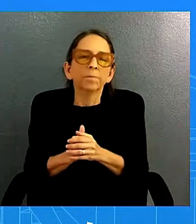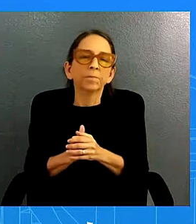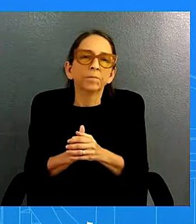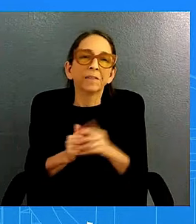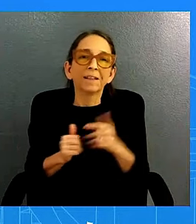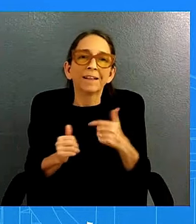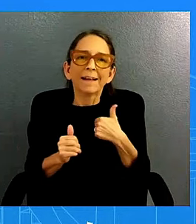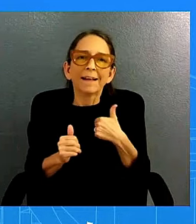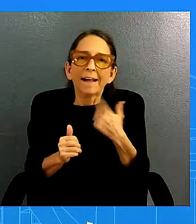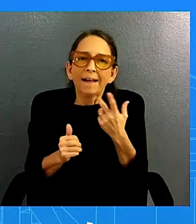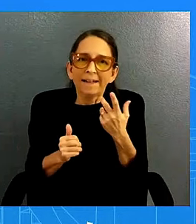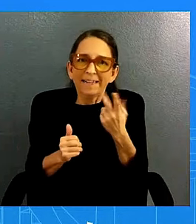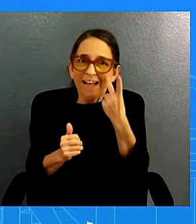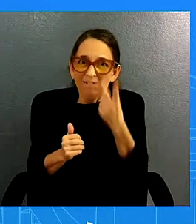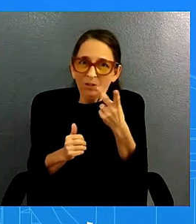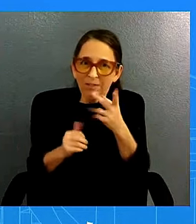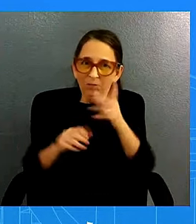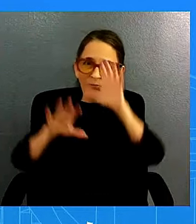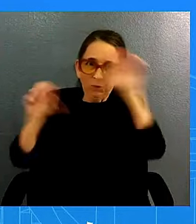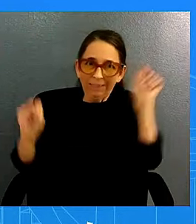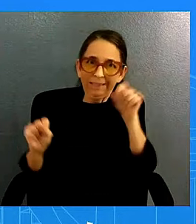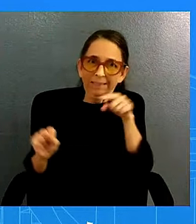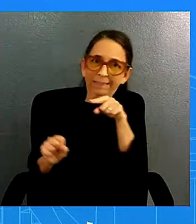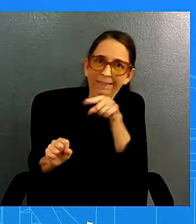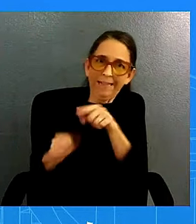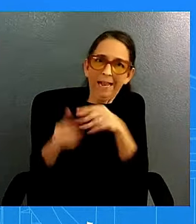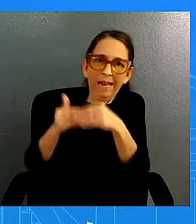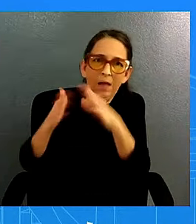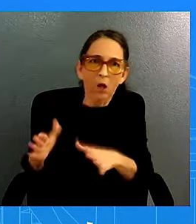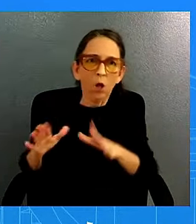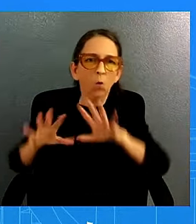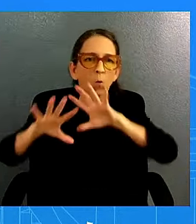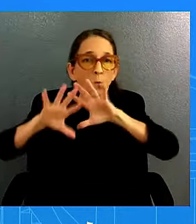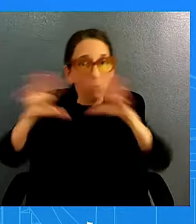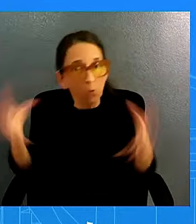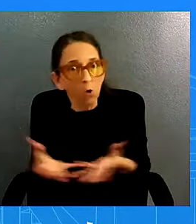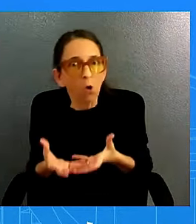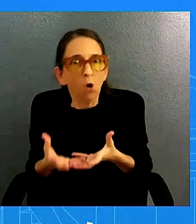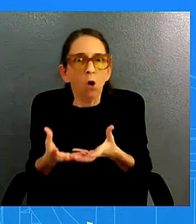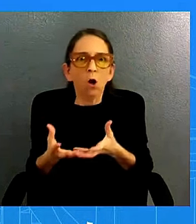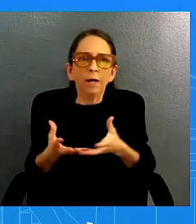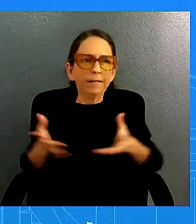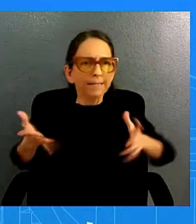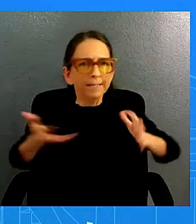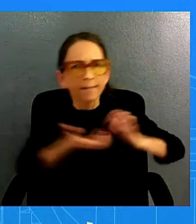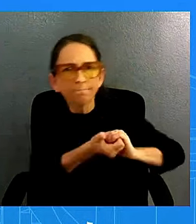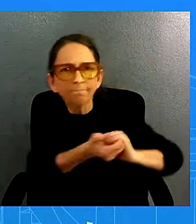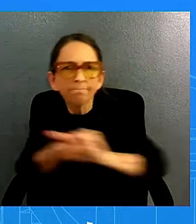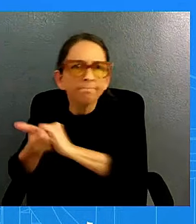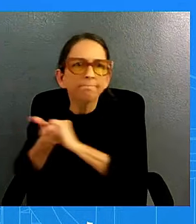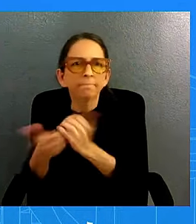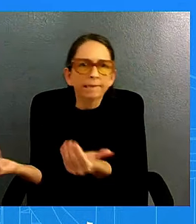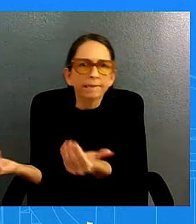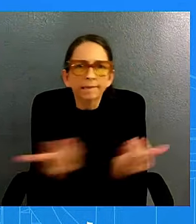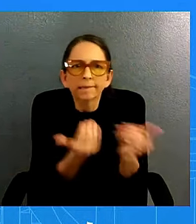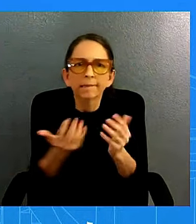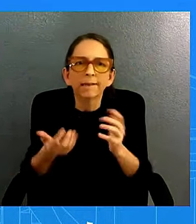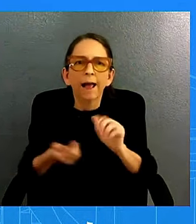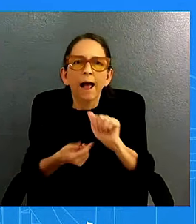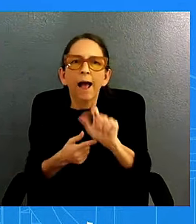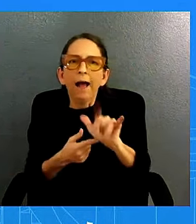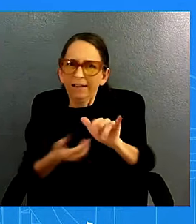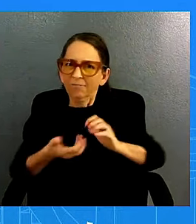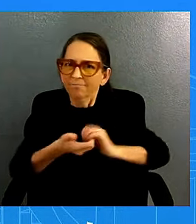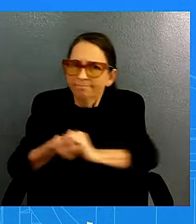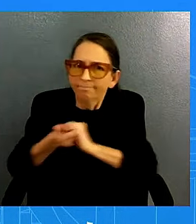president that has brought partners together and allies together uh to certainly show support uh for ukraine it is not just the u.s that